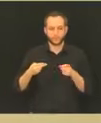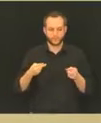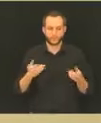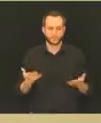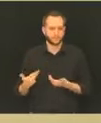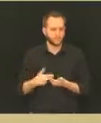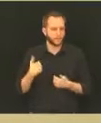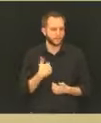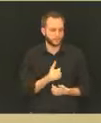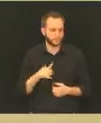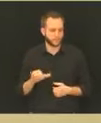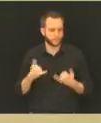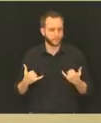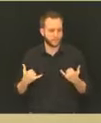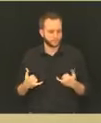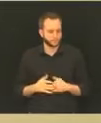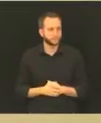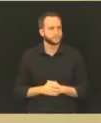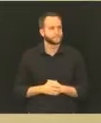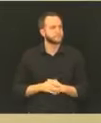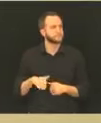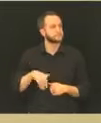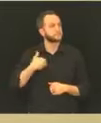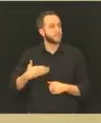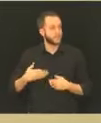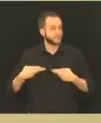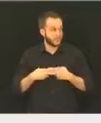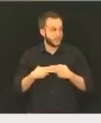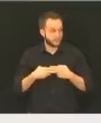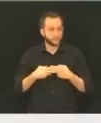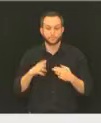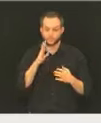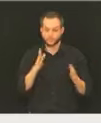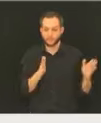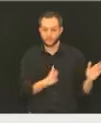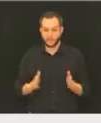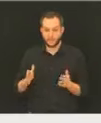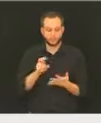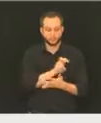Johnson County will be ready to move into phase two next week.